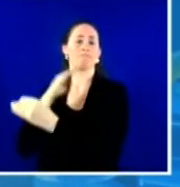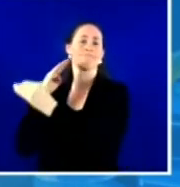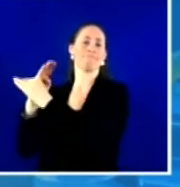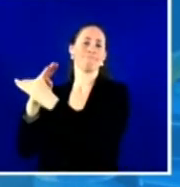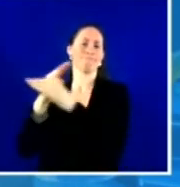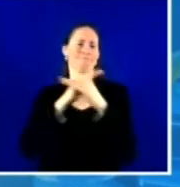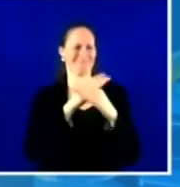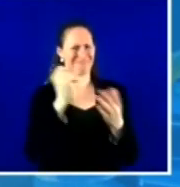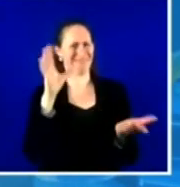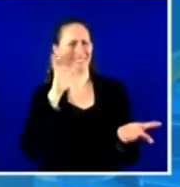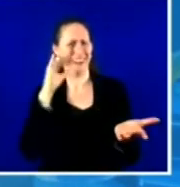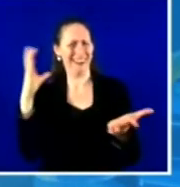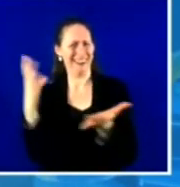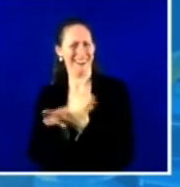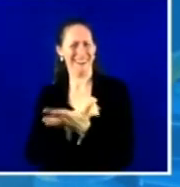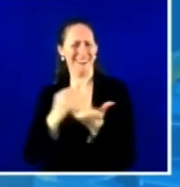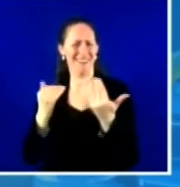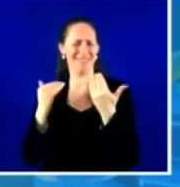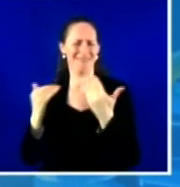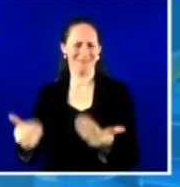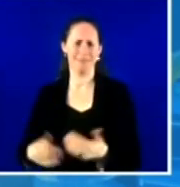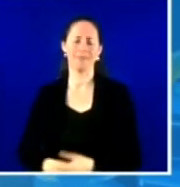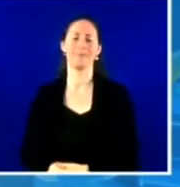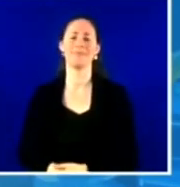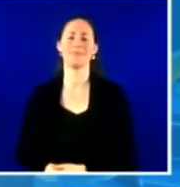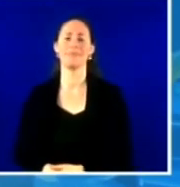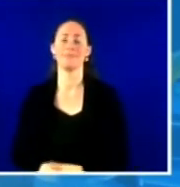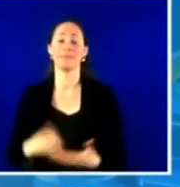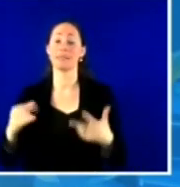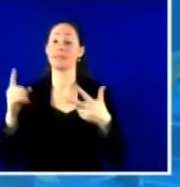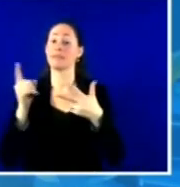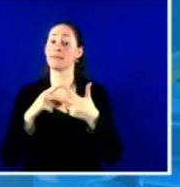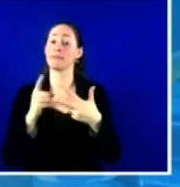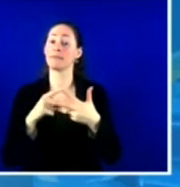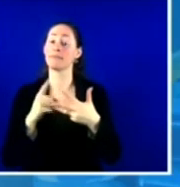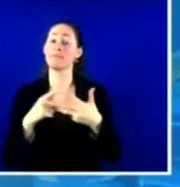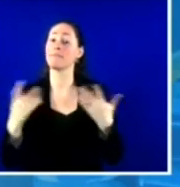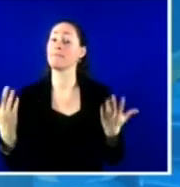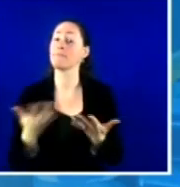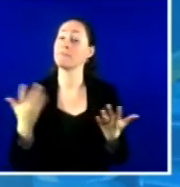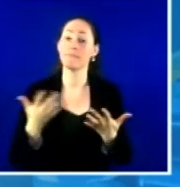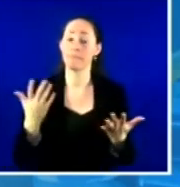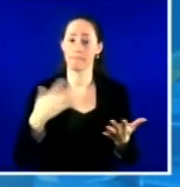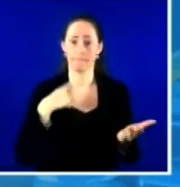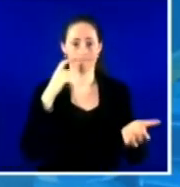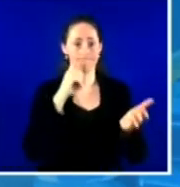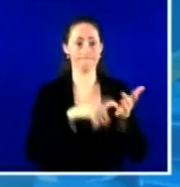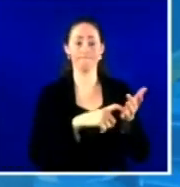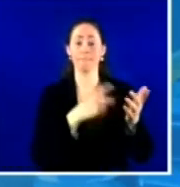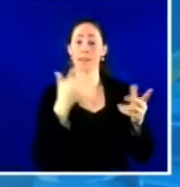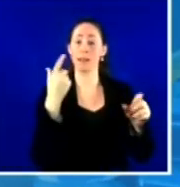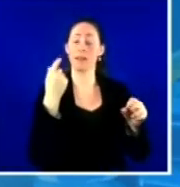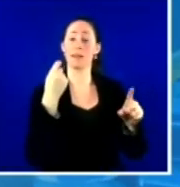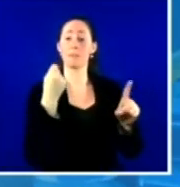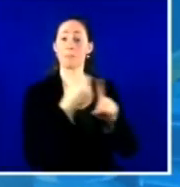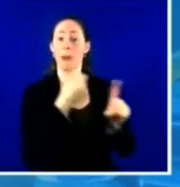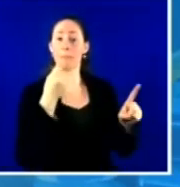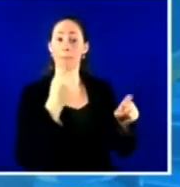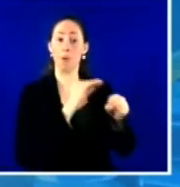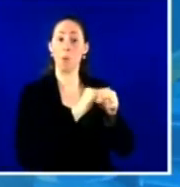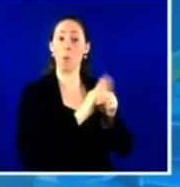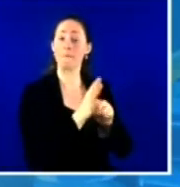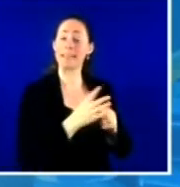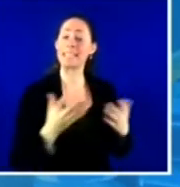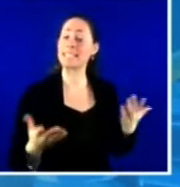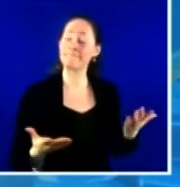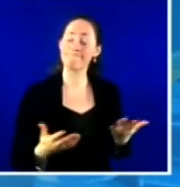think the second reason is, you know, the other impacts of COVID, the other impacts of the pandemic have really had a disproportionate